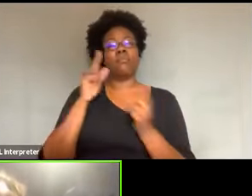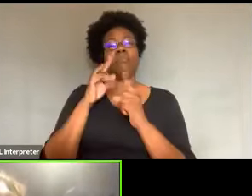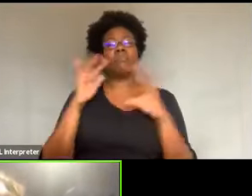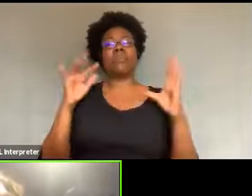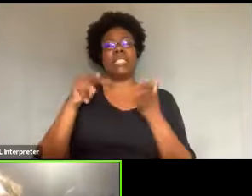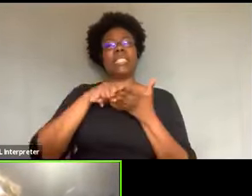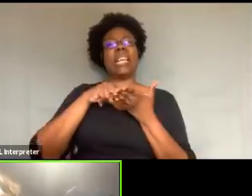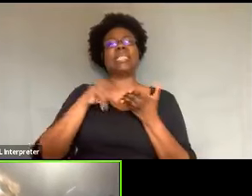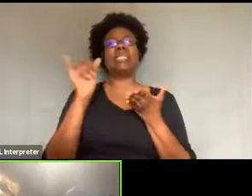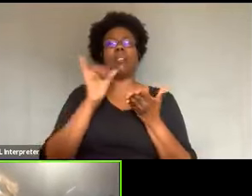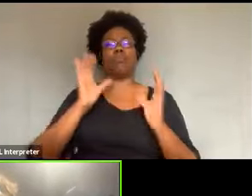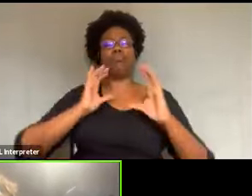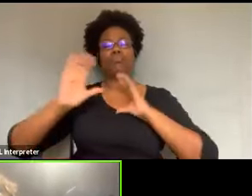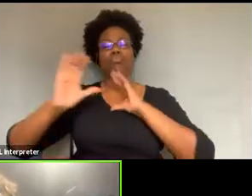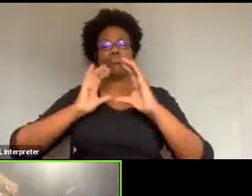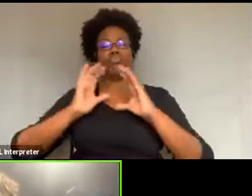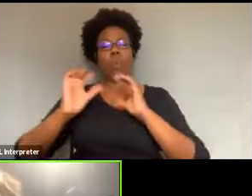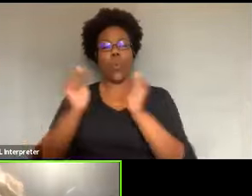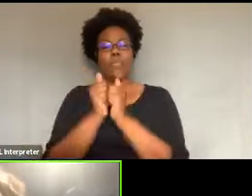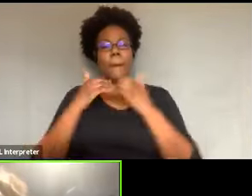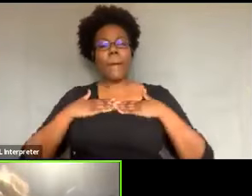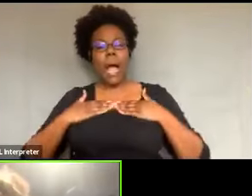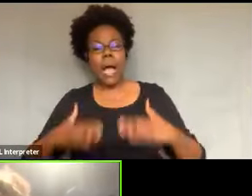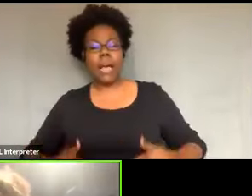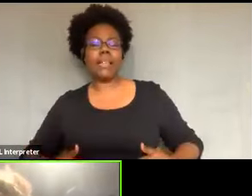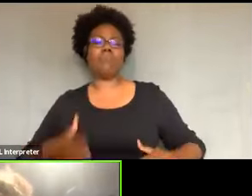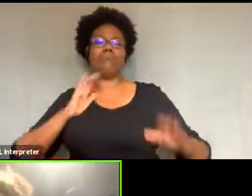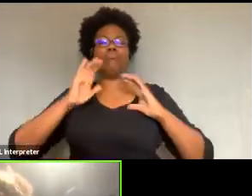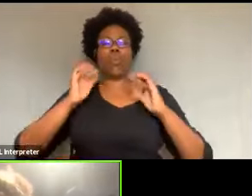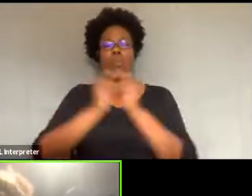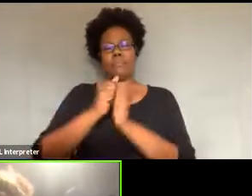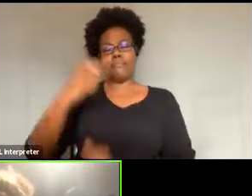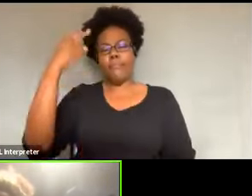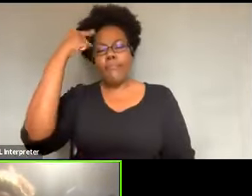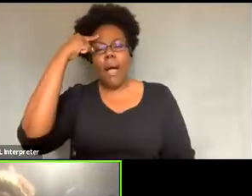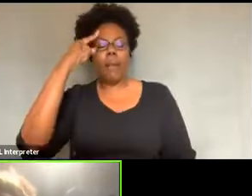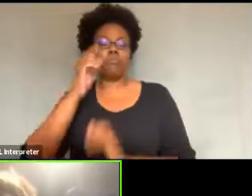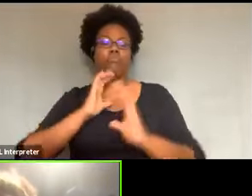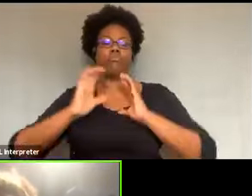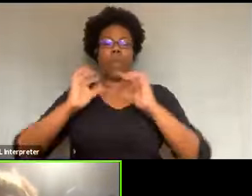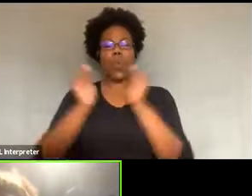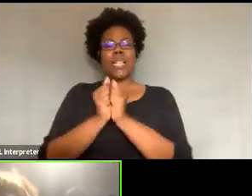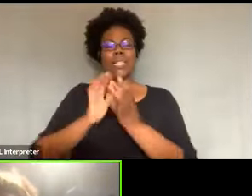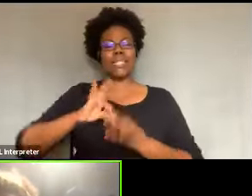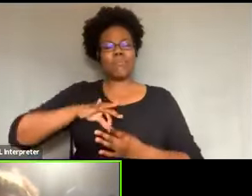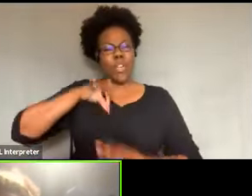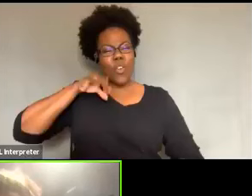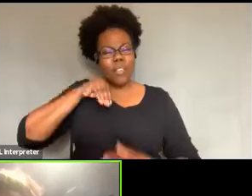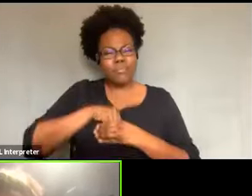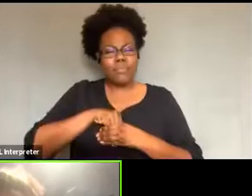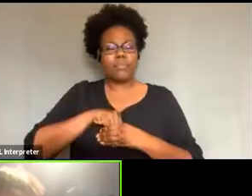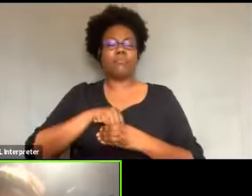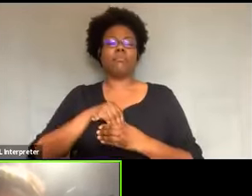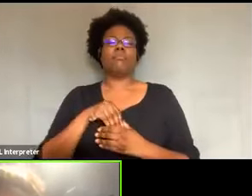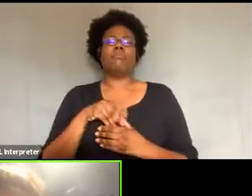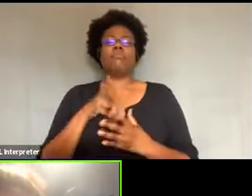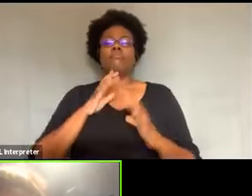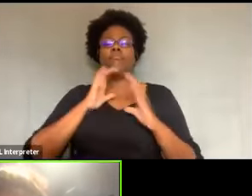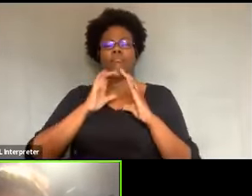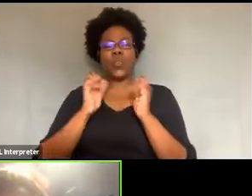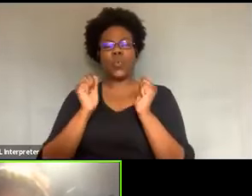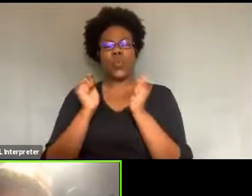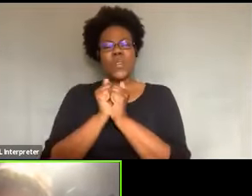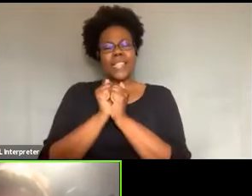um, with our bodies, with our minds, with our spirits, with our sense of, of that